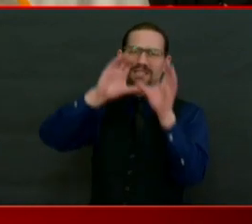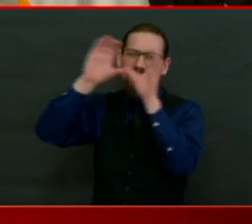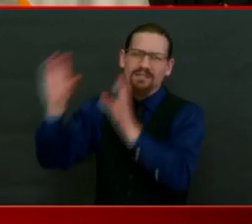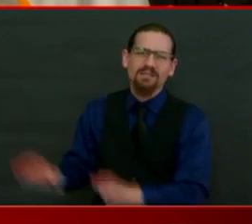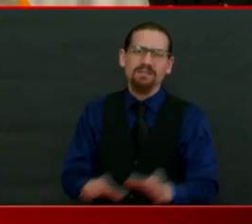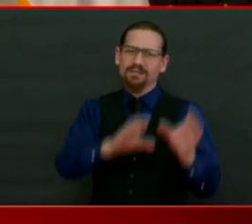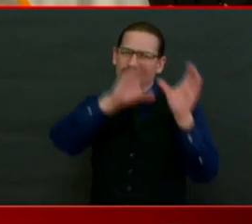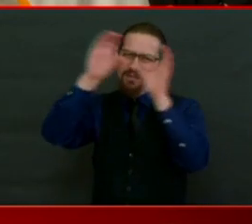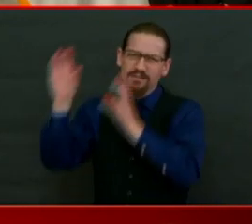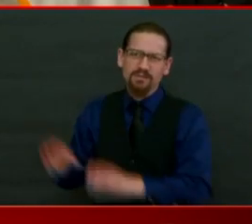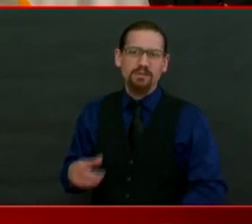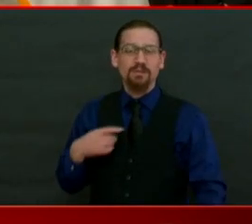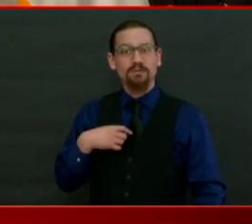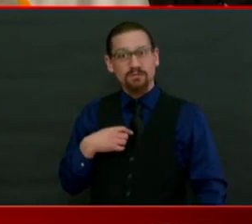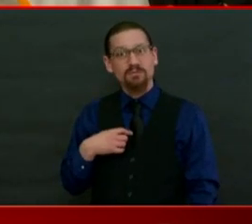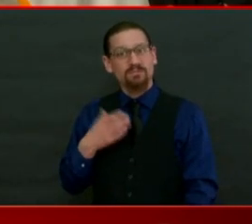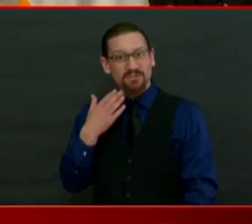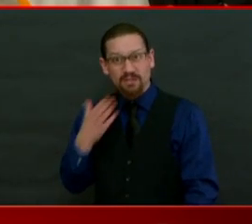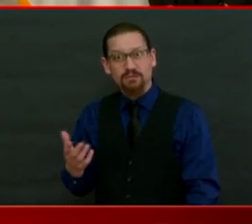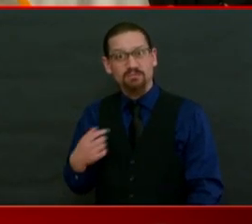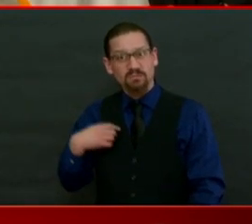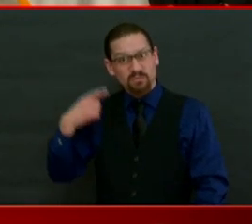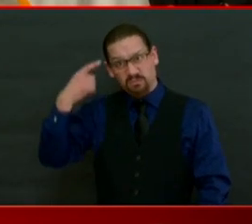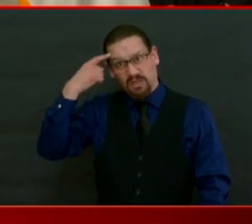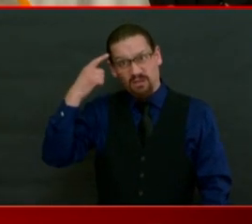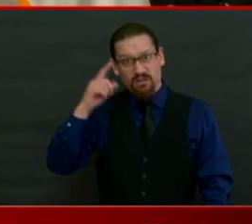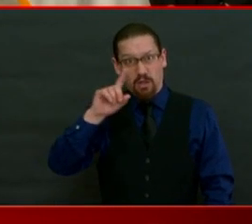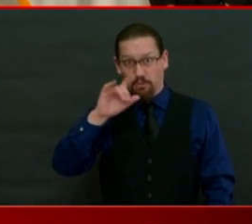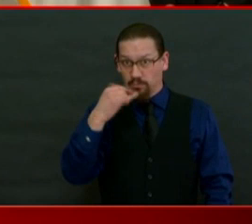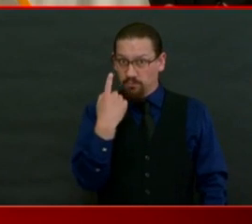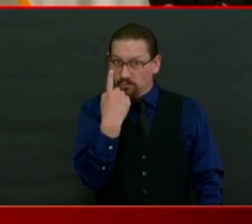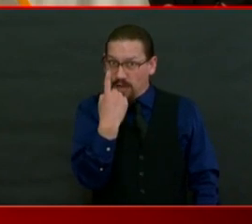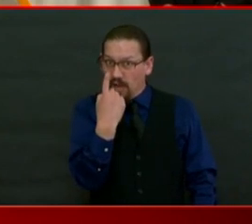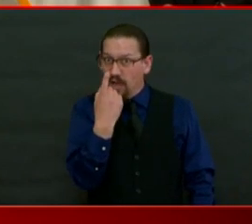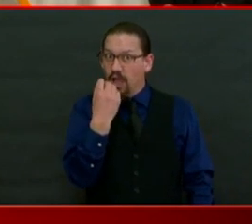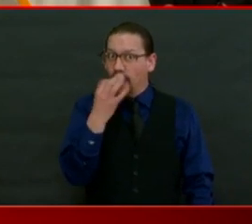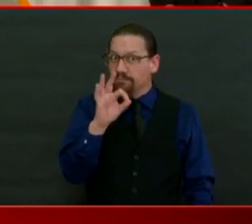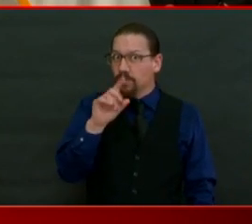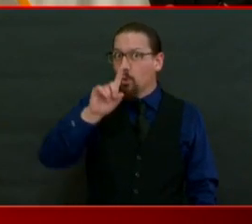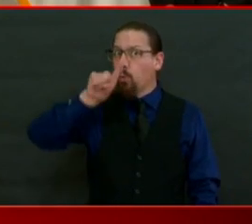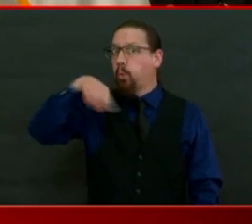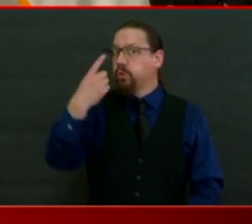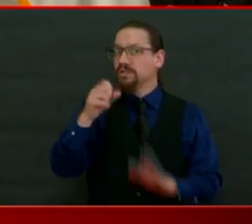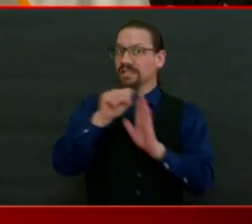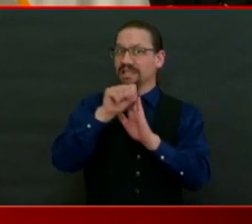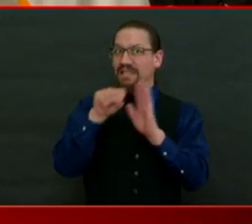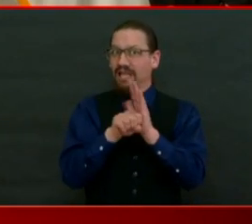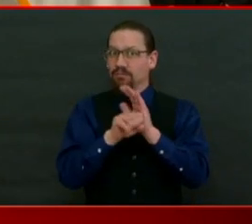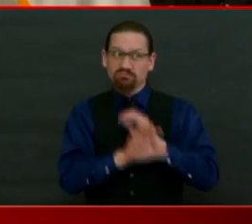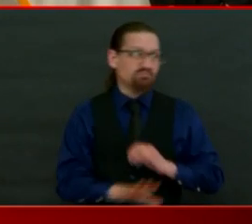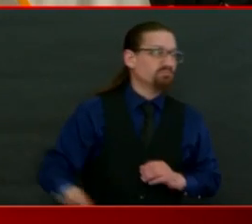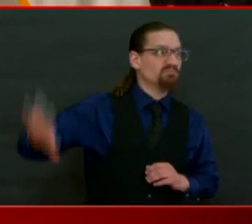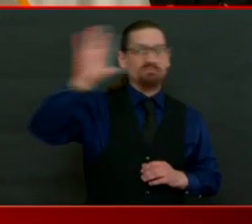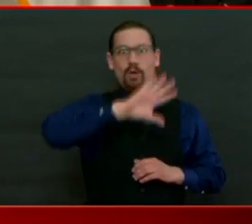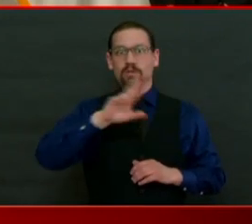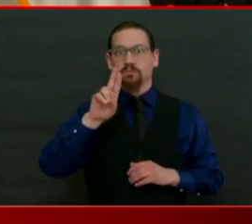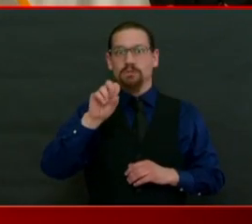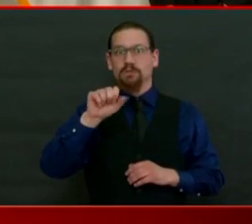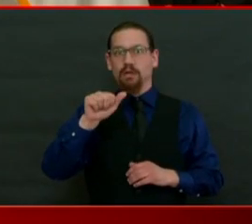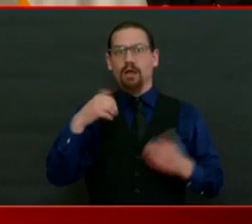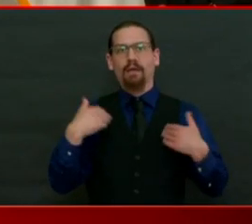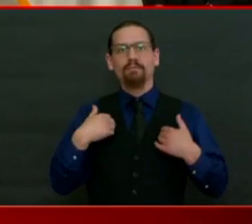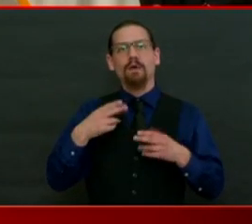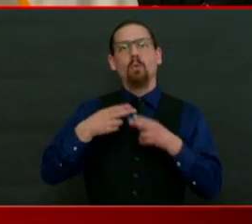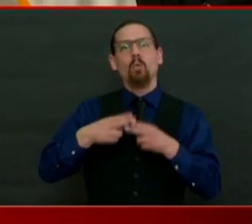has zip code level data so that we can better understand how to be targeted in getting to the communities most at need.